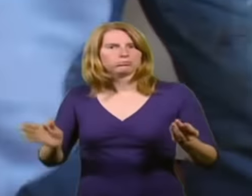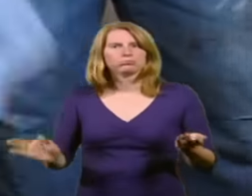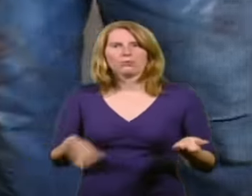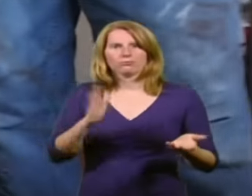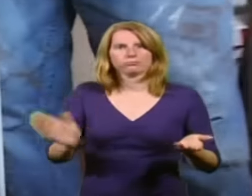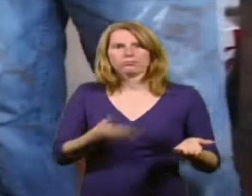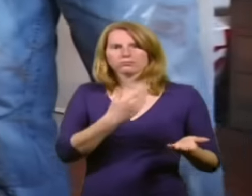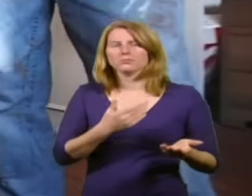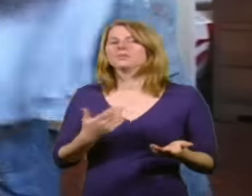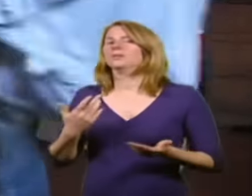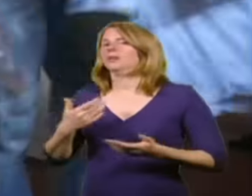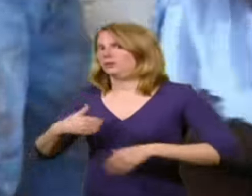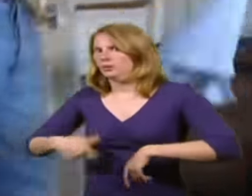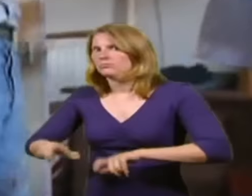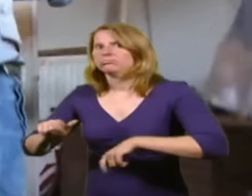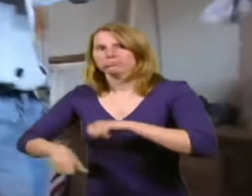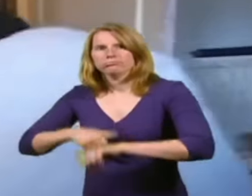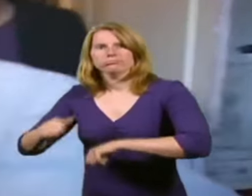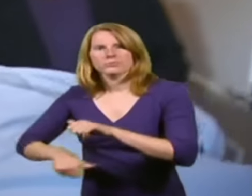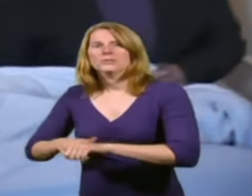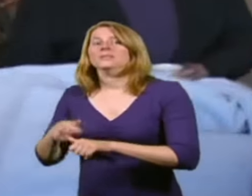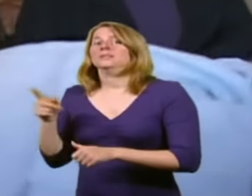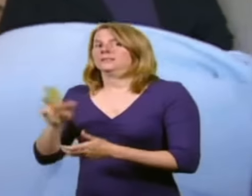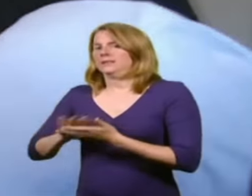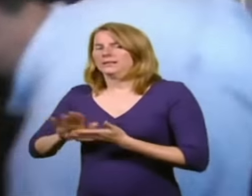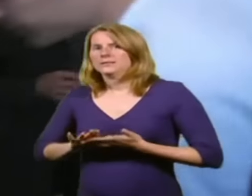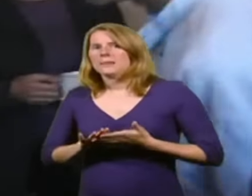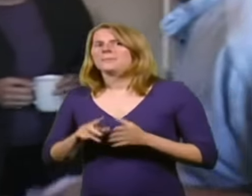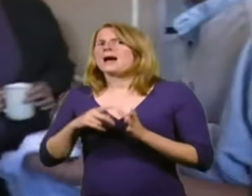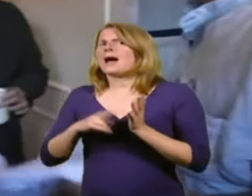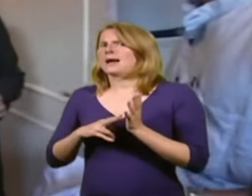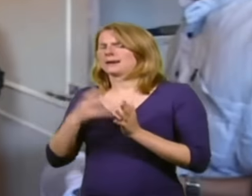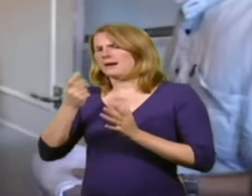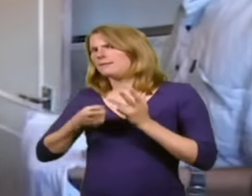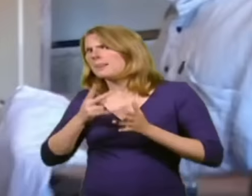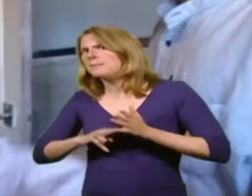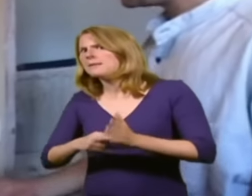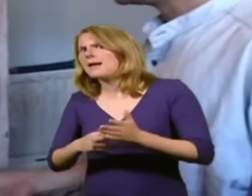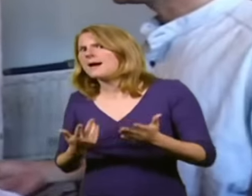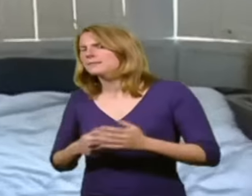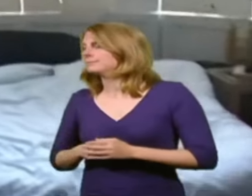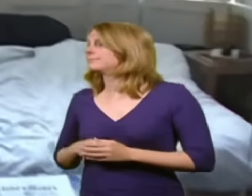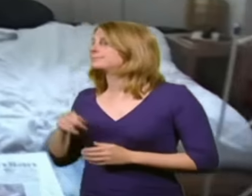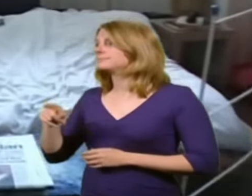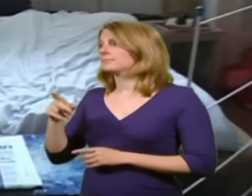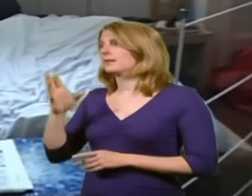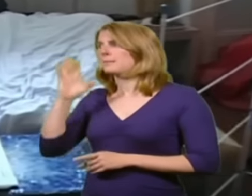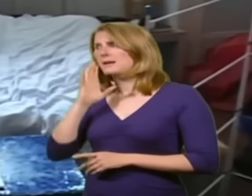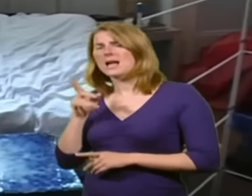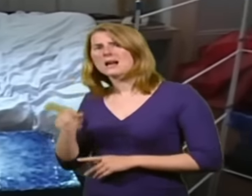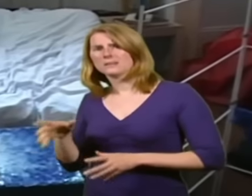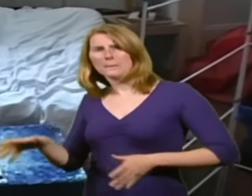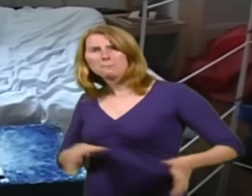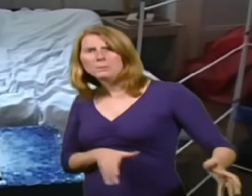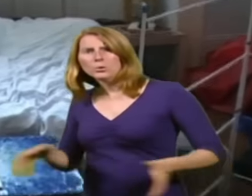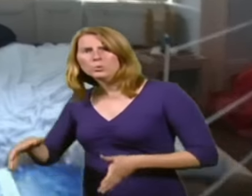hardying up would be enough, but Anne has got other plans. What would you think if I suggested moving your bed? This is, according to